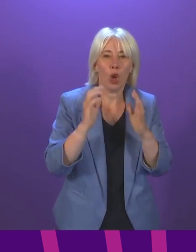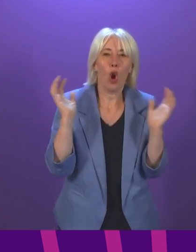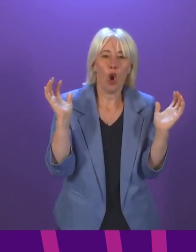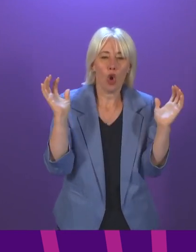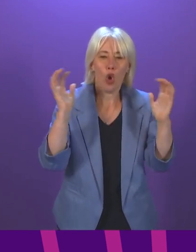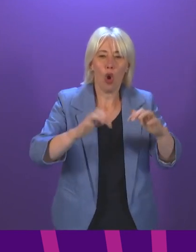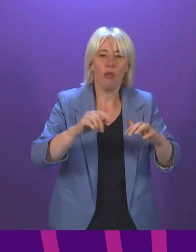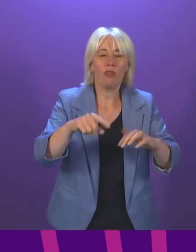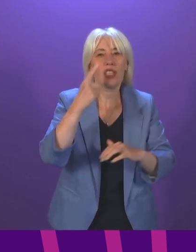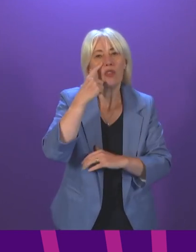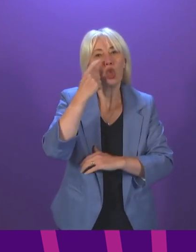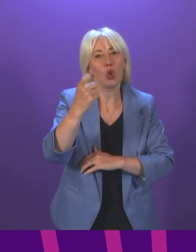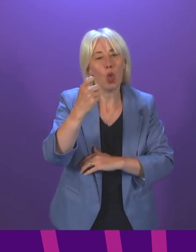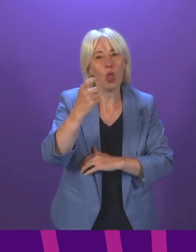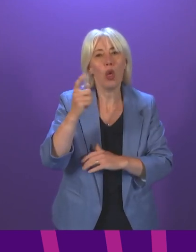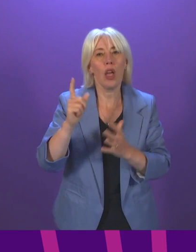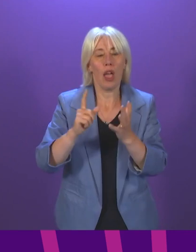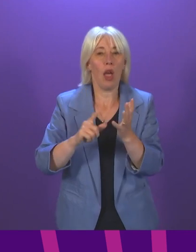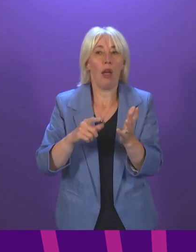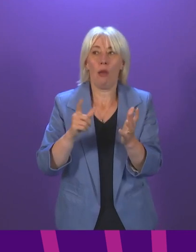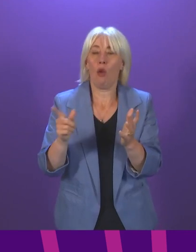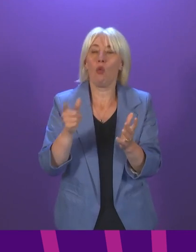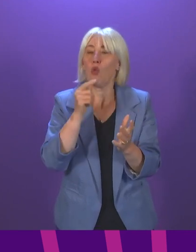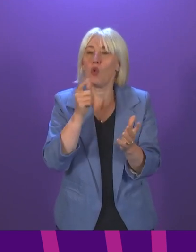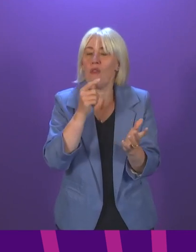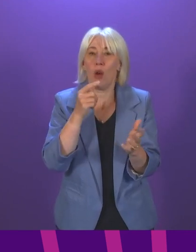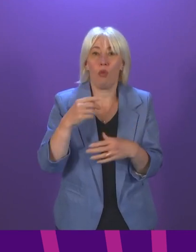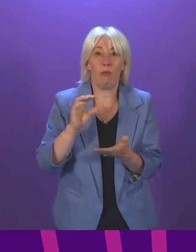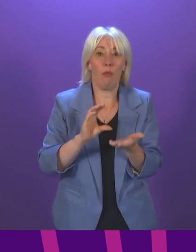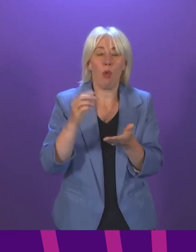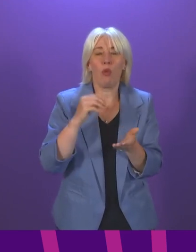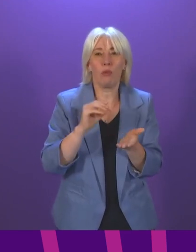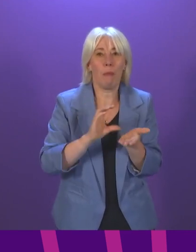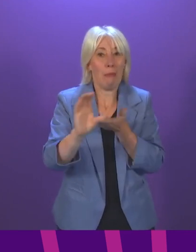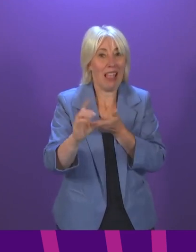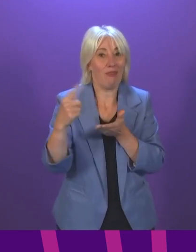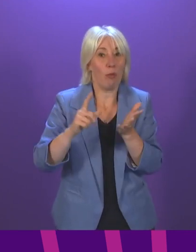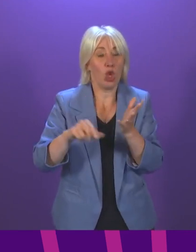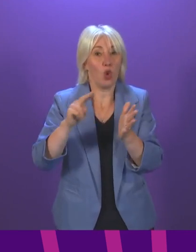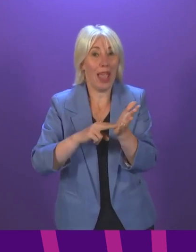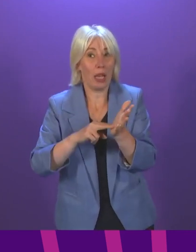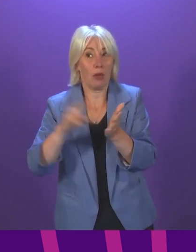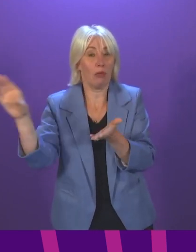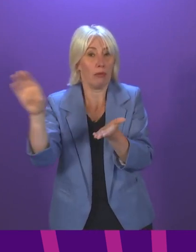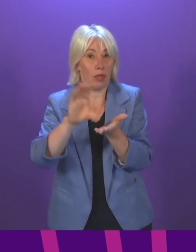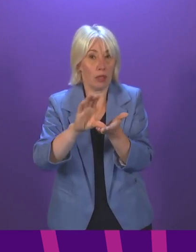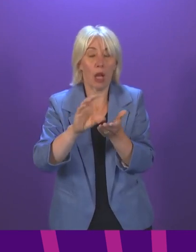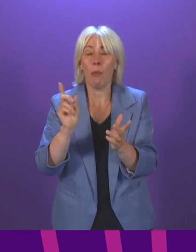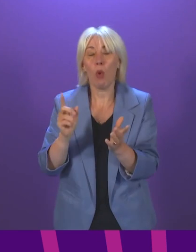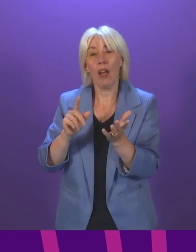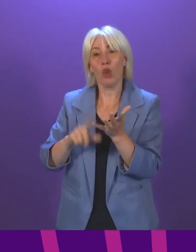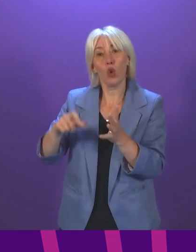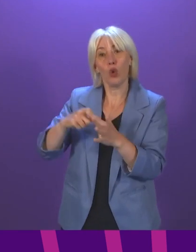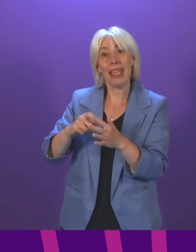always been funded by the Government of the UN Member State hosting COP. So can I ask the First Minister what discussions she's had with the UK Government